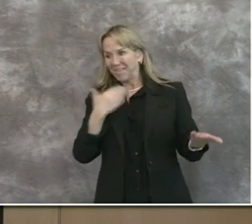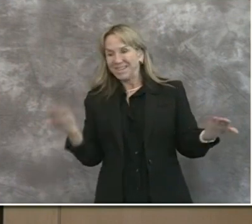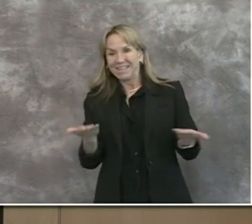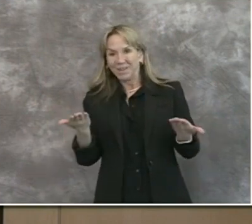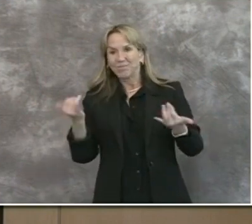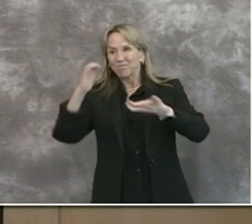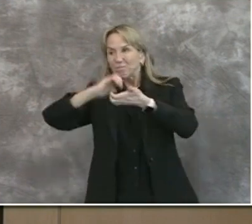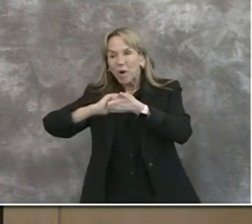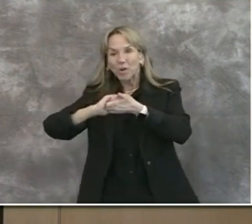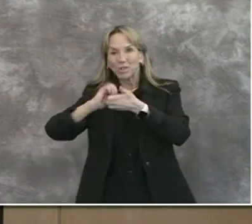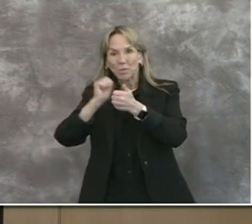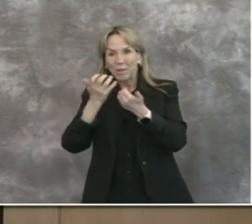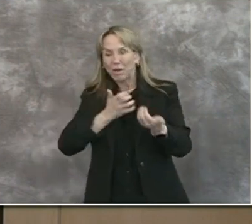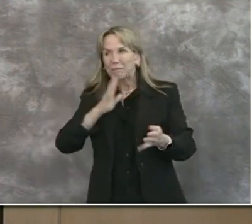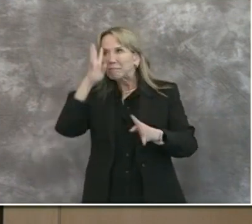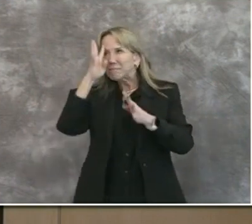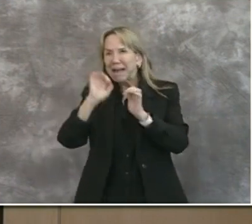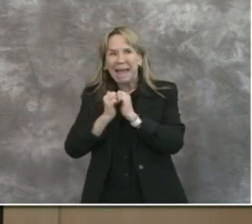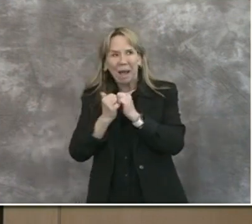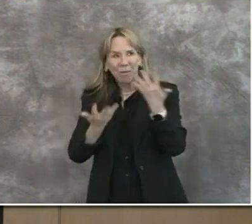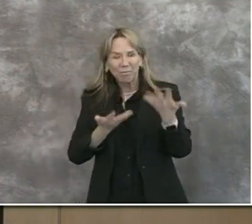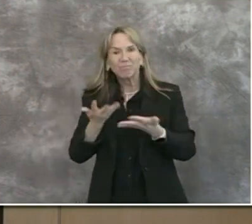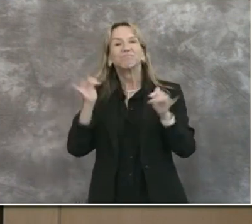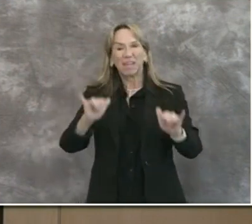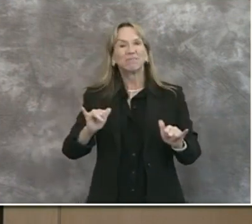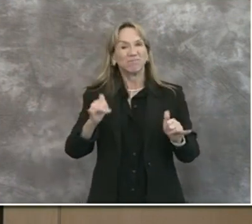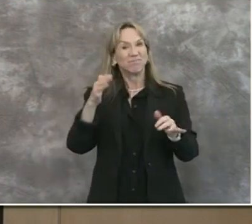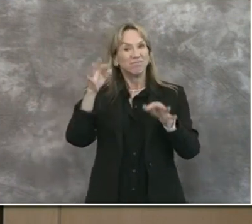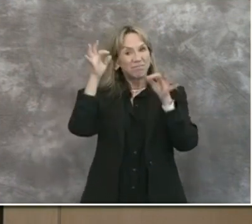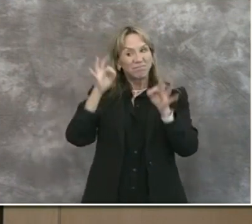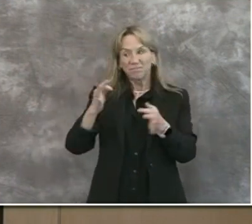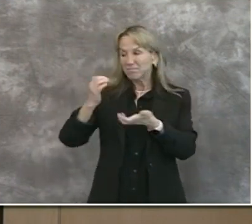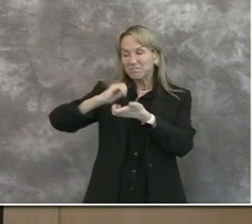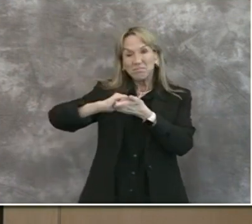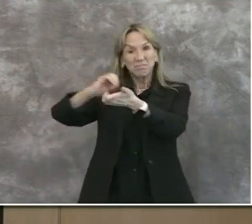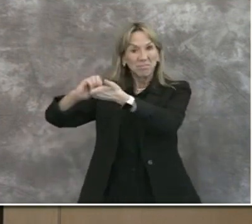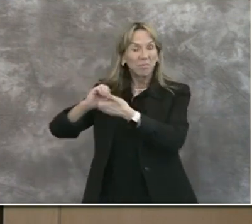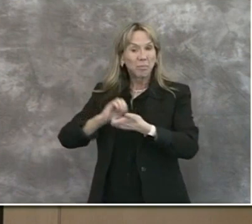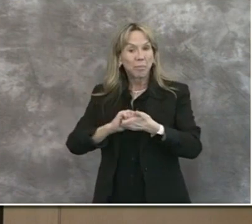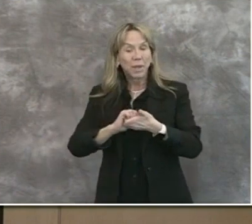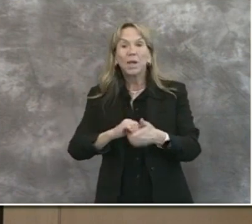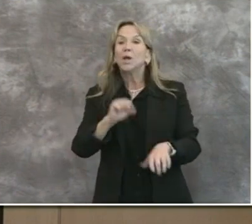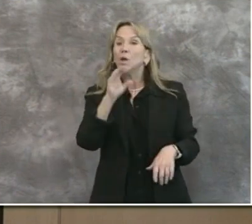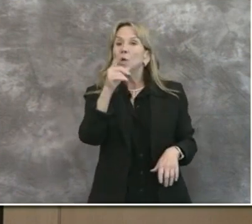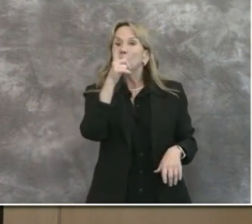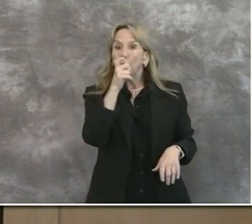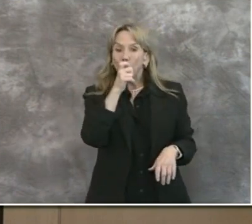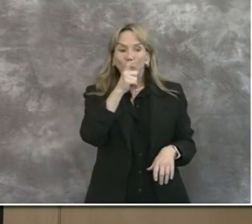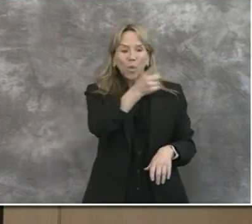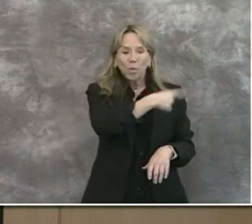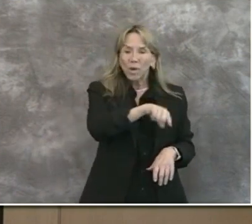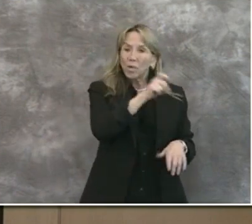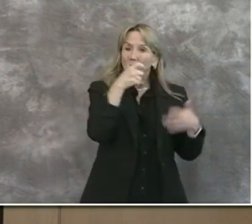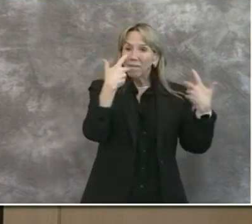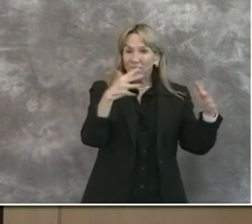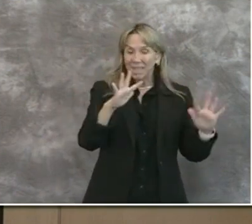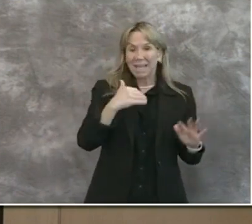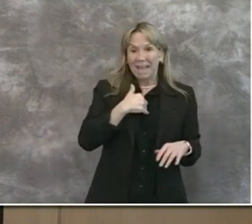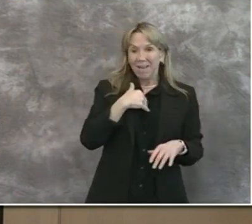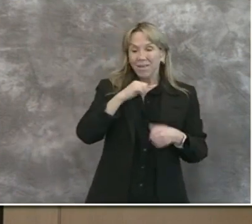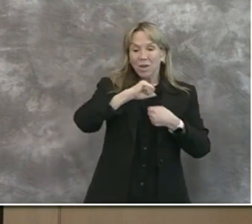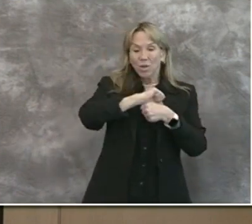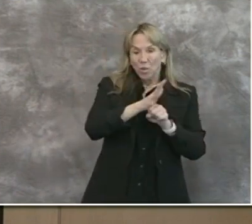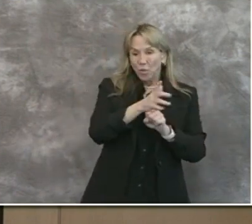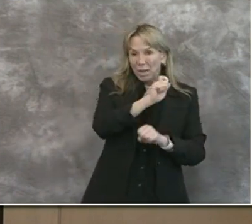partnership. So all individuals who are confirmed to have COVID-19 are reported to the county, creating a potential